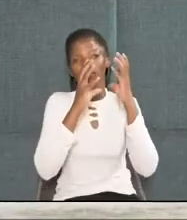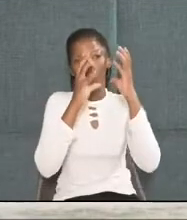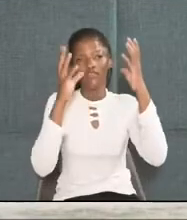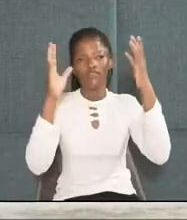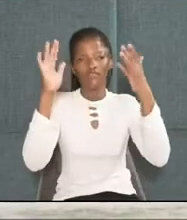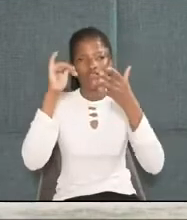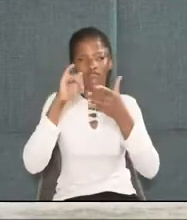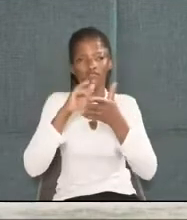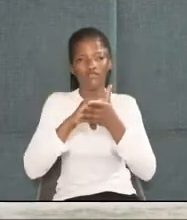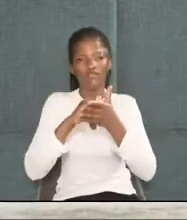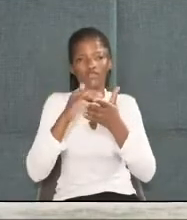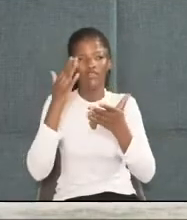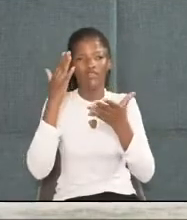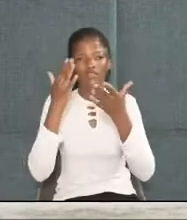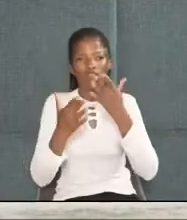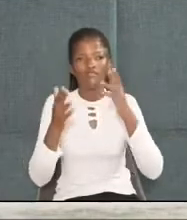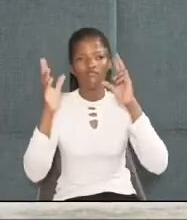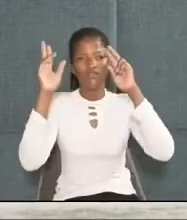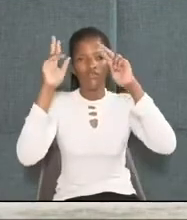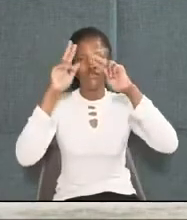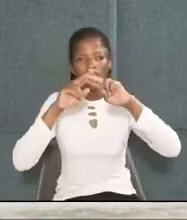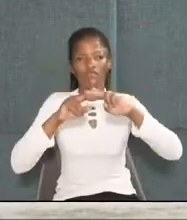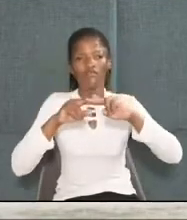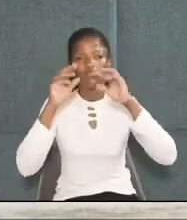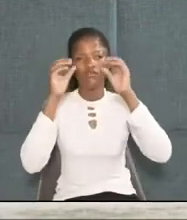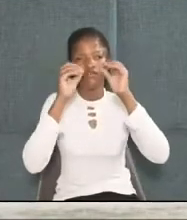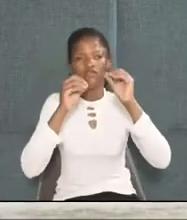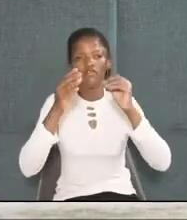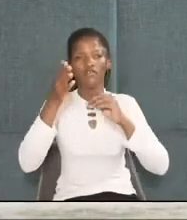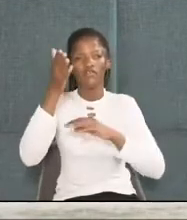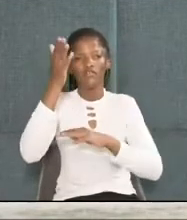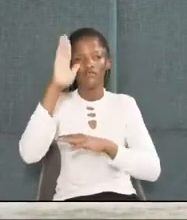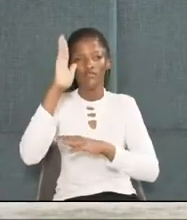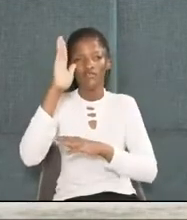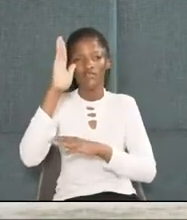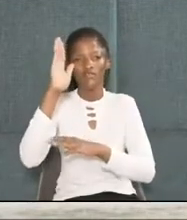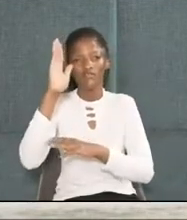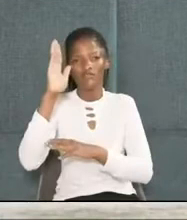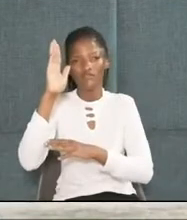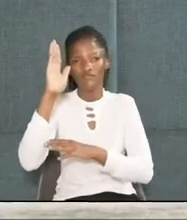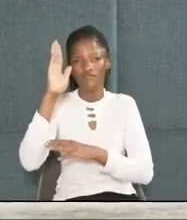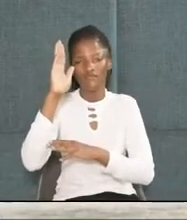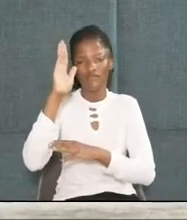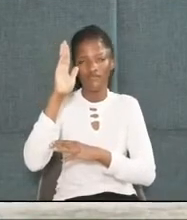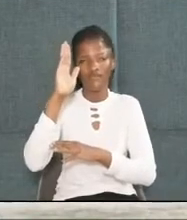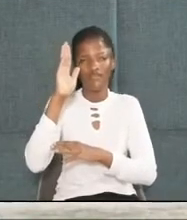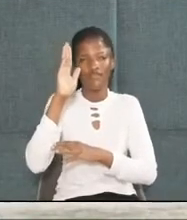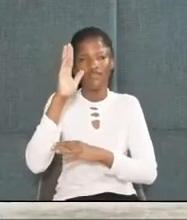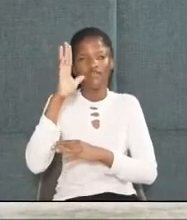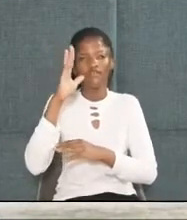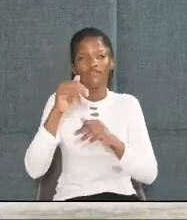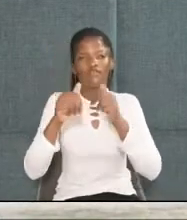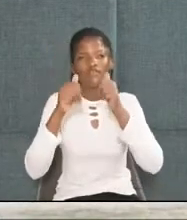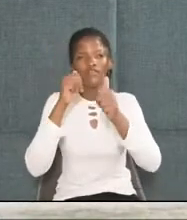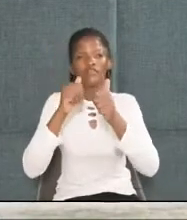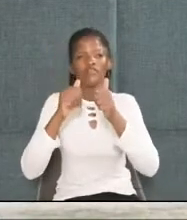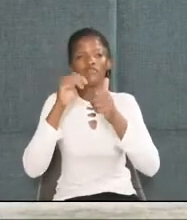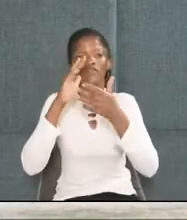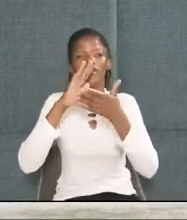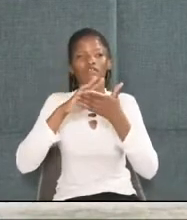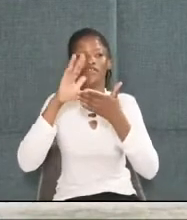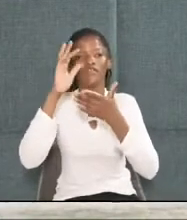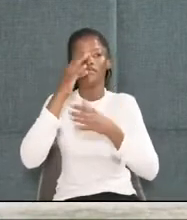perish, how canst thou liars near? For each moment